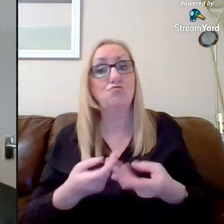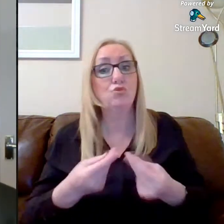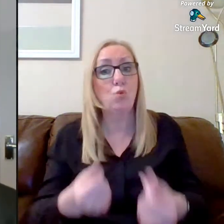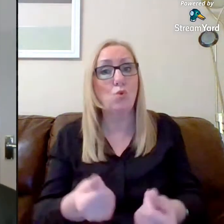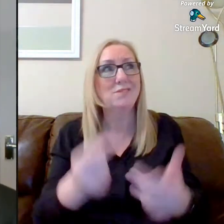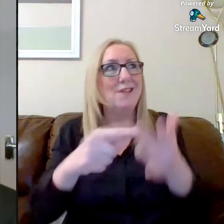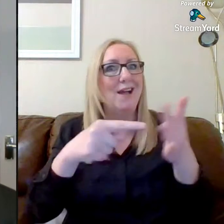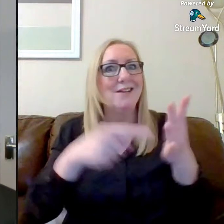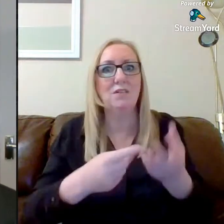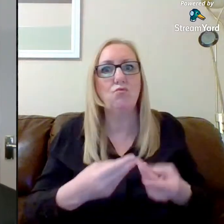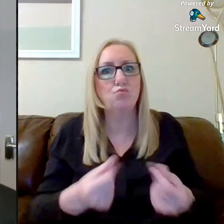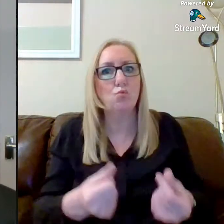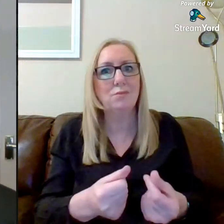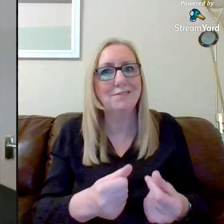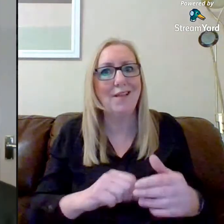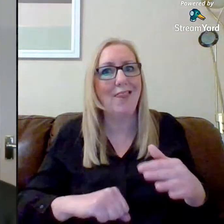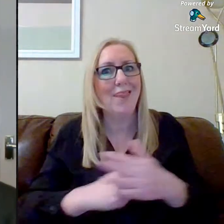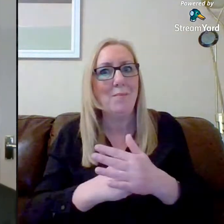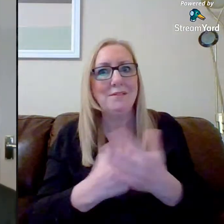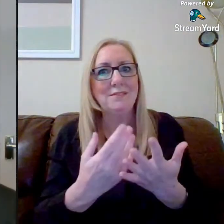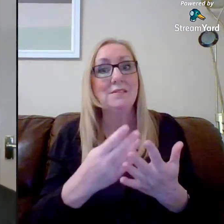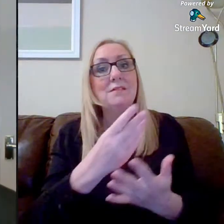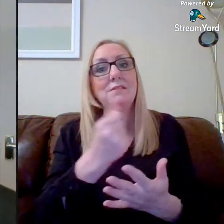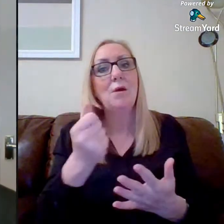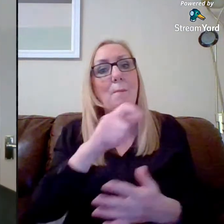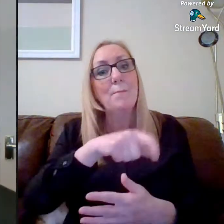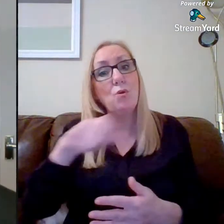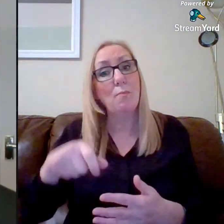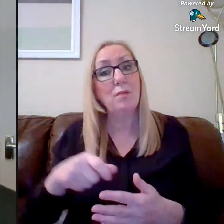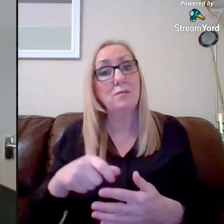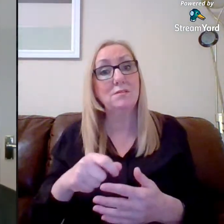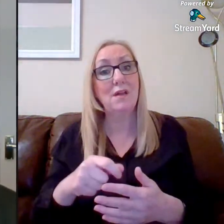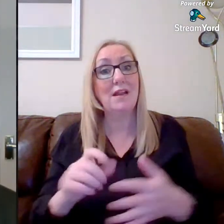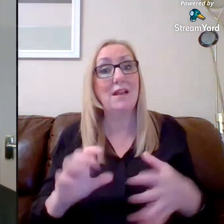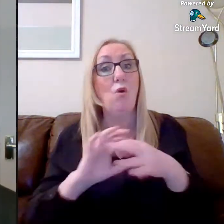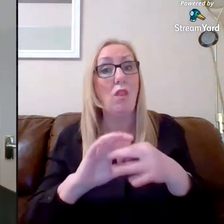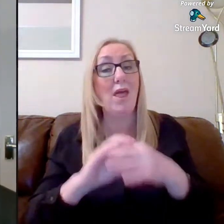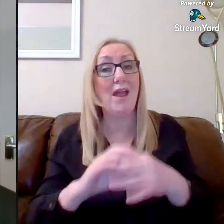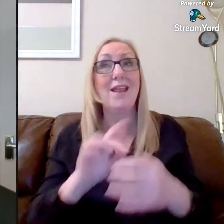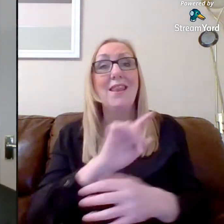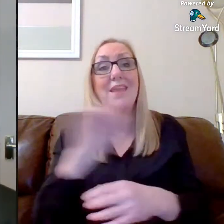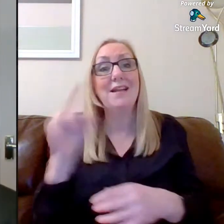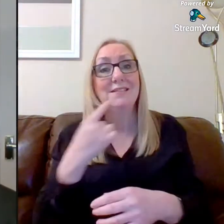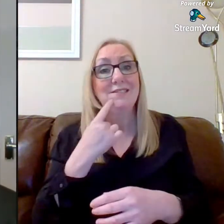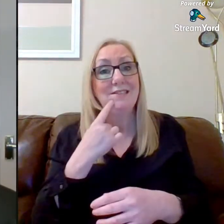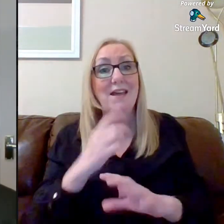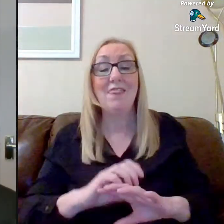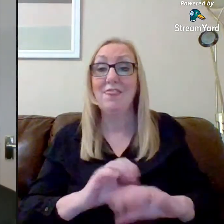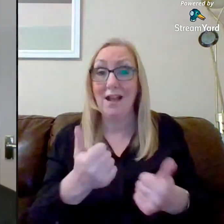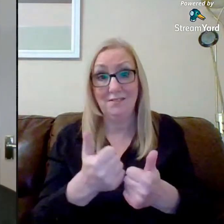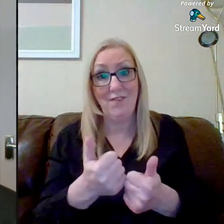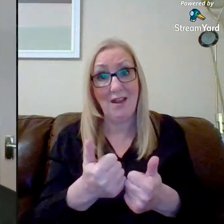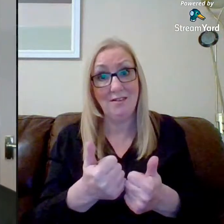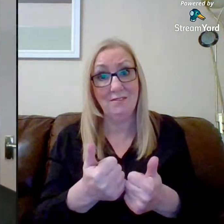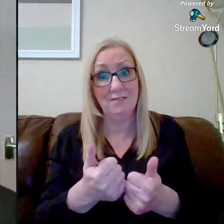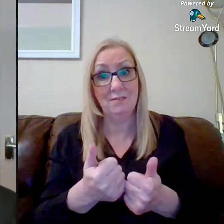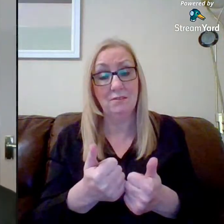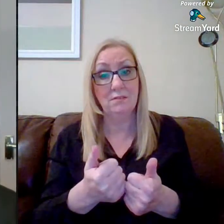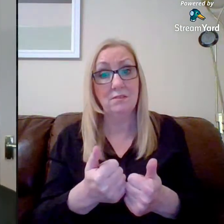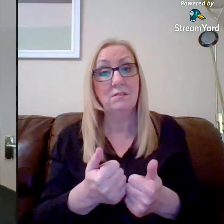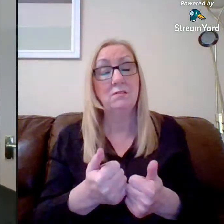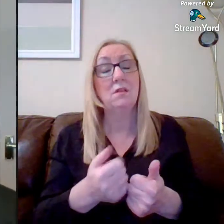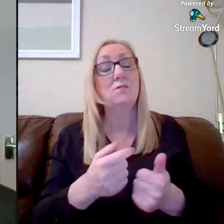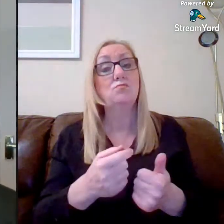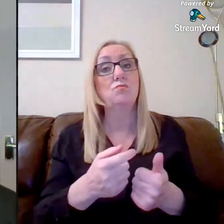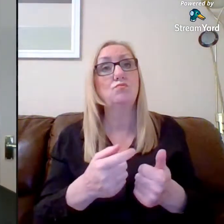So some pupils are getting on later in the day. And of course, that's absolutely fine. We encourage and support that as long as people know that they can reach out and get